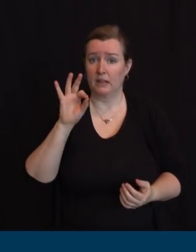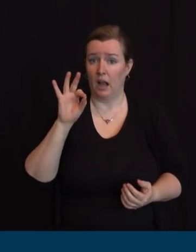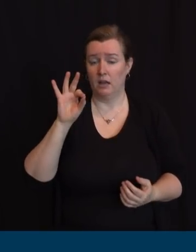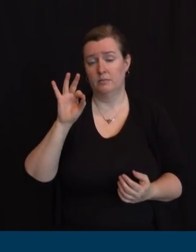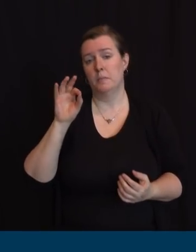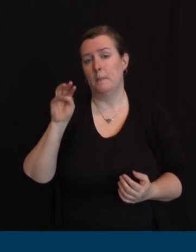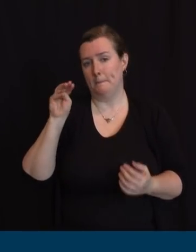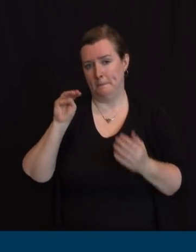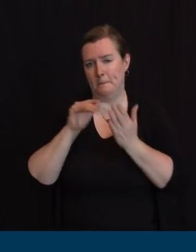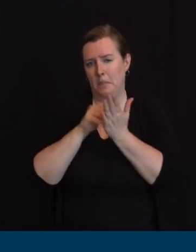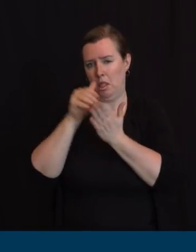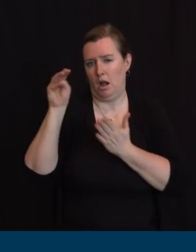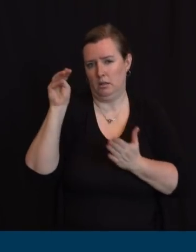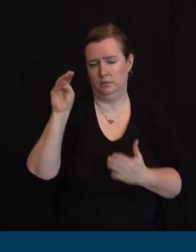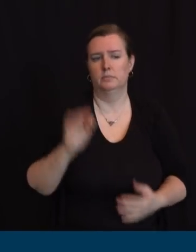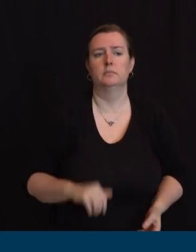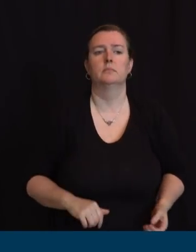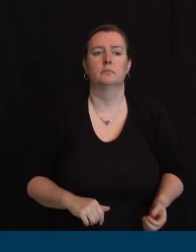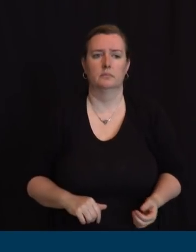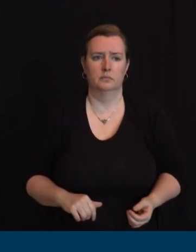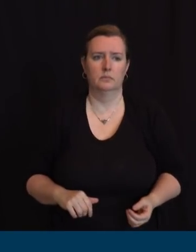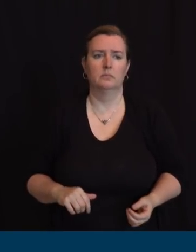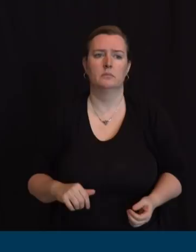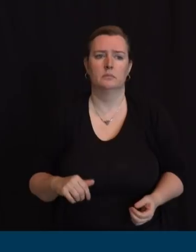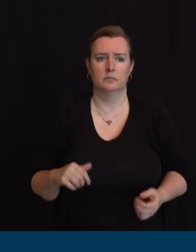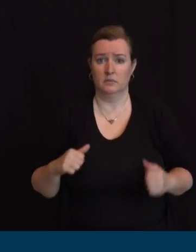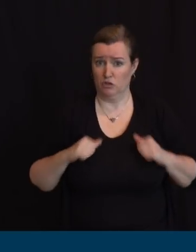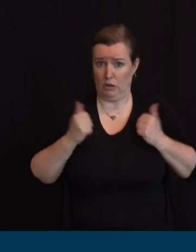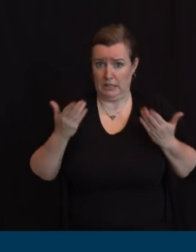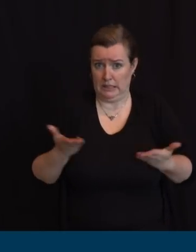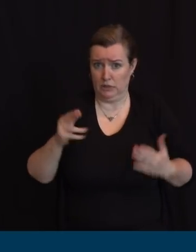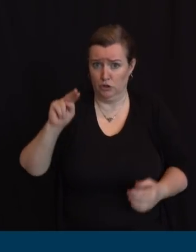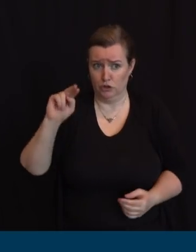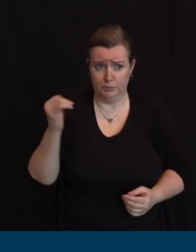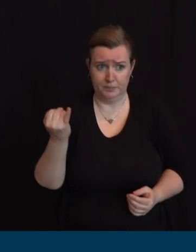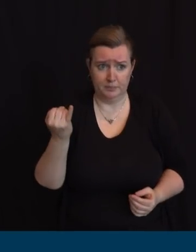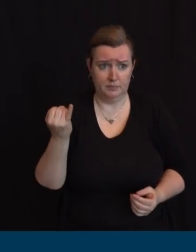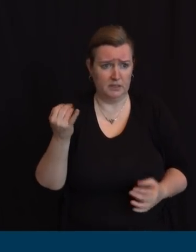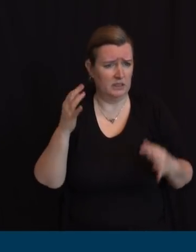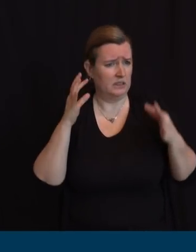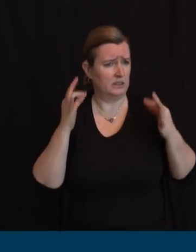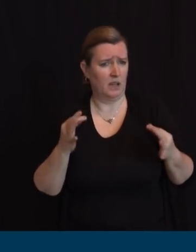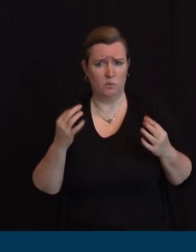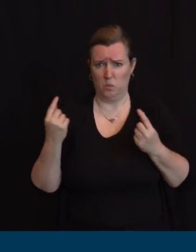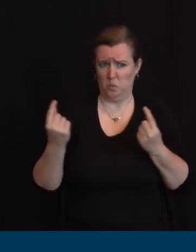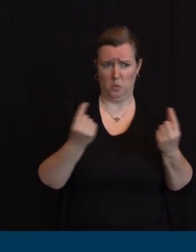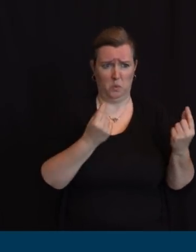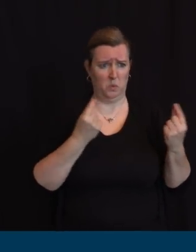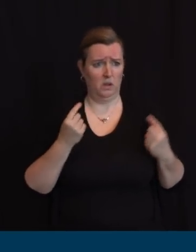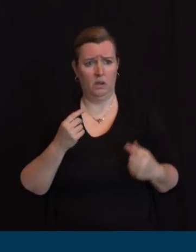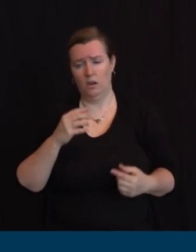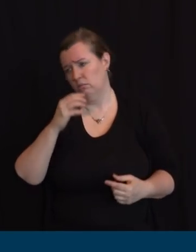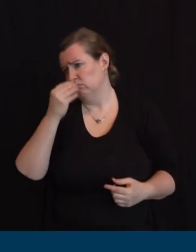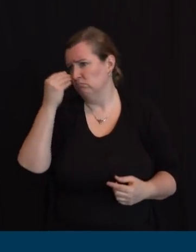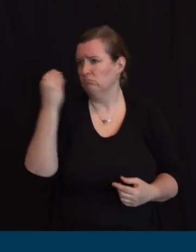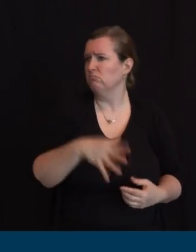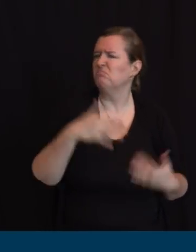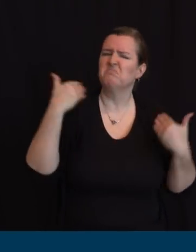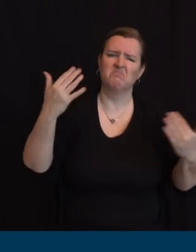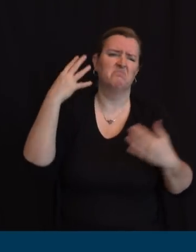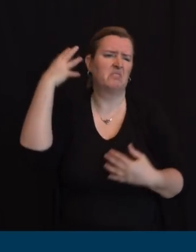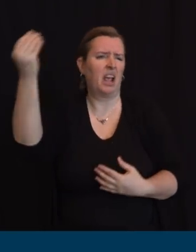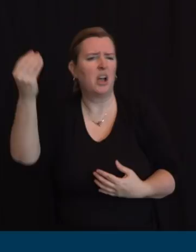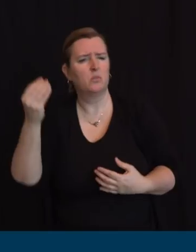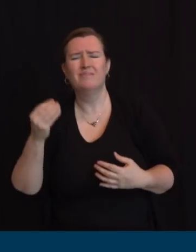the therefore the derived number of infections hospitalizations ICU ventilators and sadly